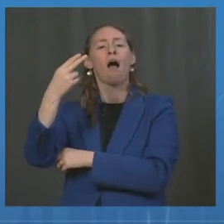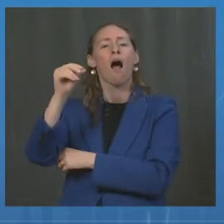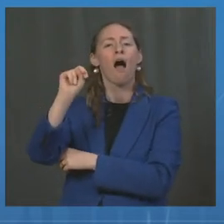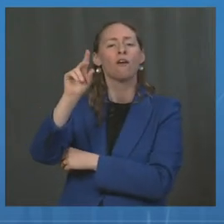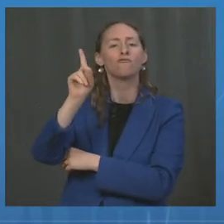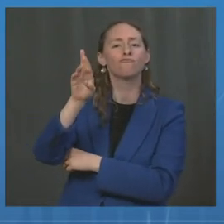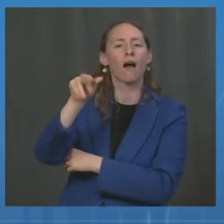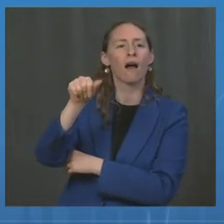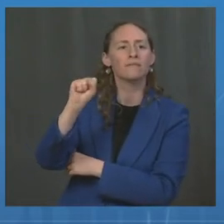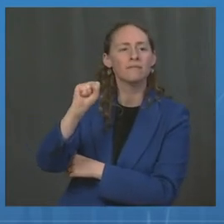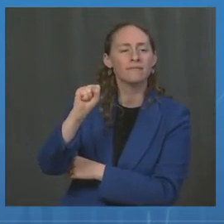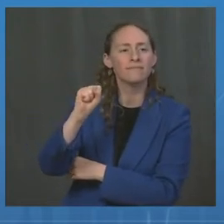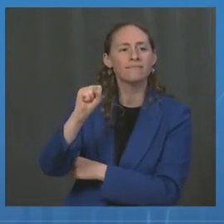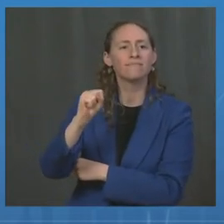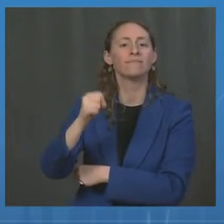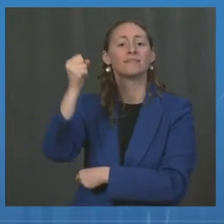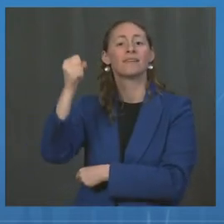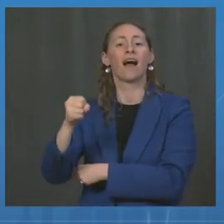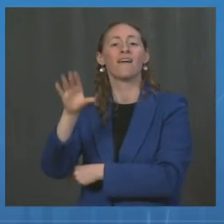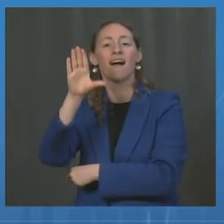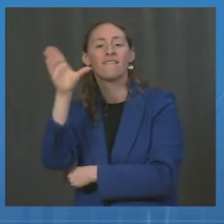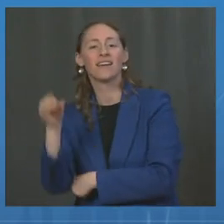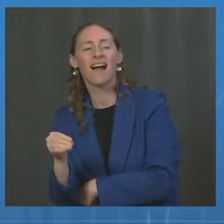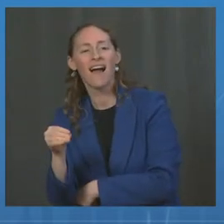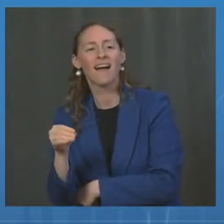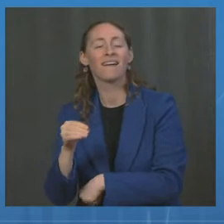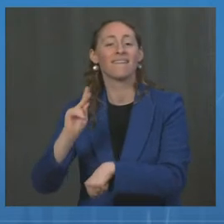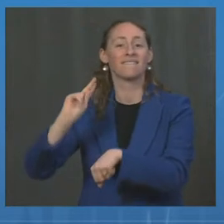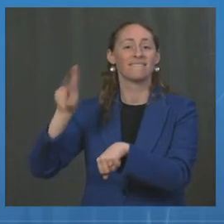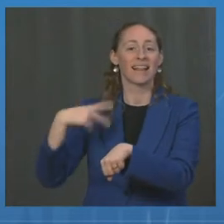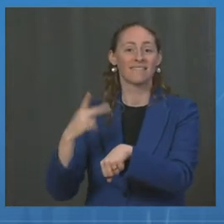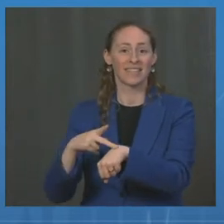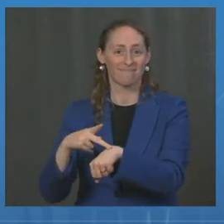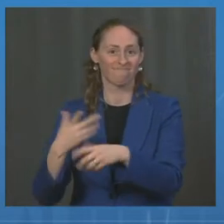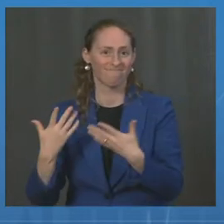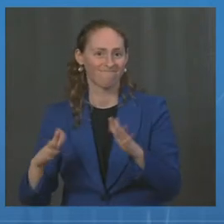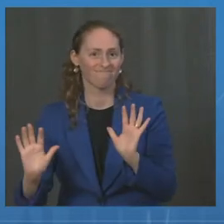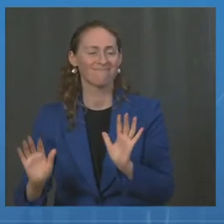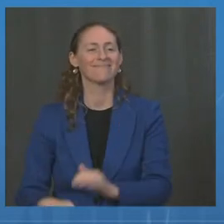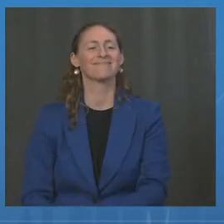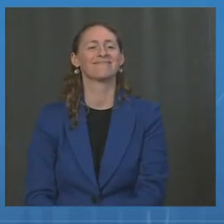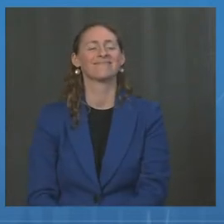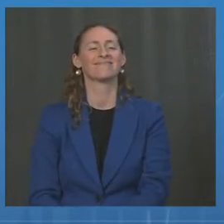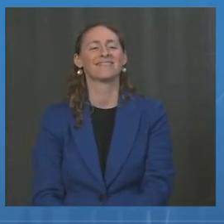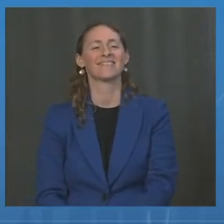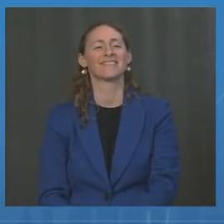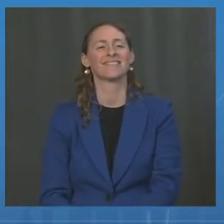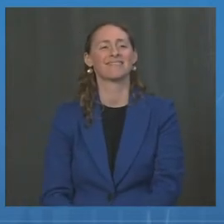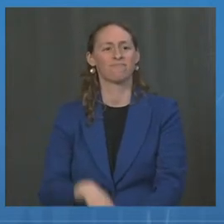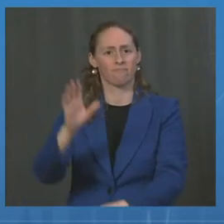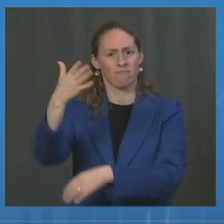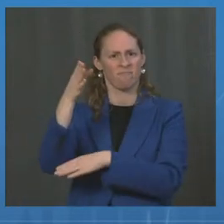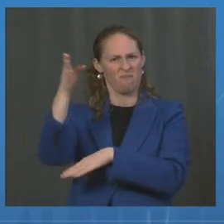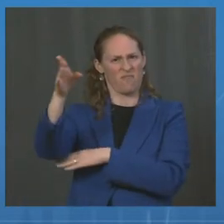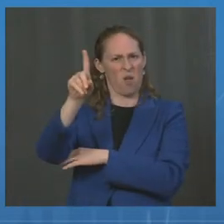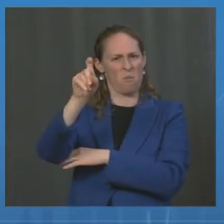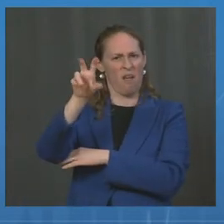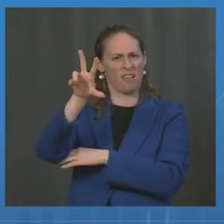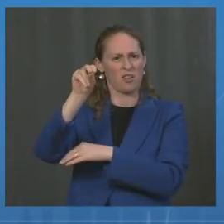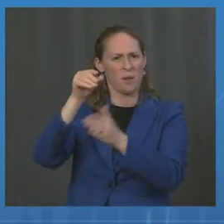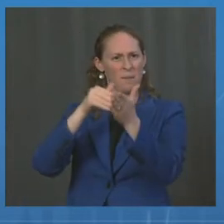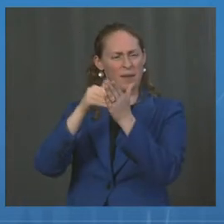the Philippines. In total, we've now shipped over 130 million doses to 90 countries.